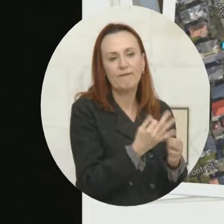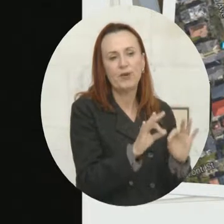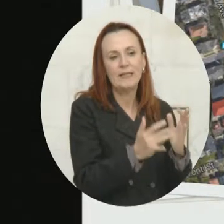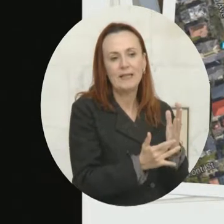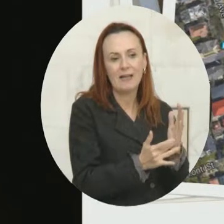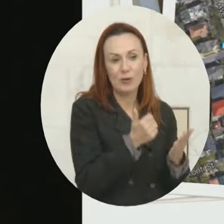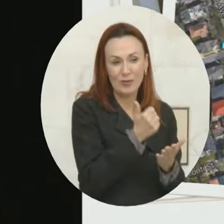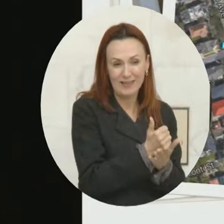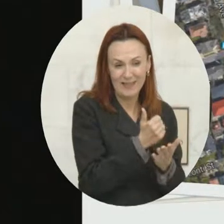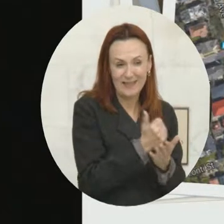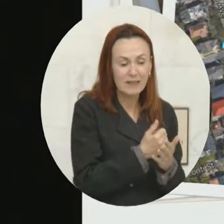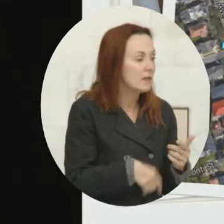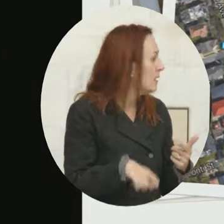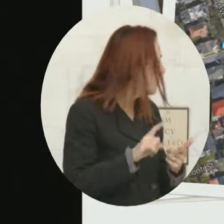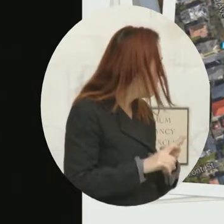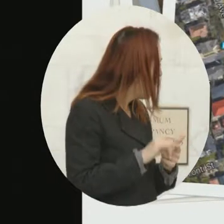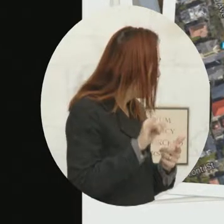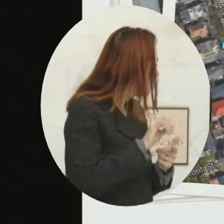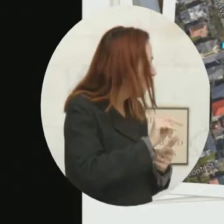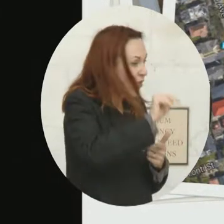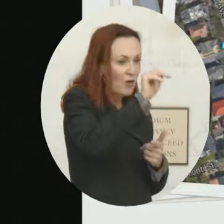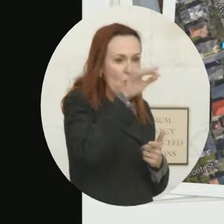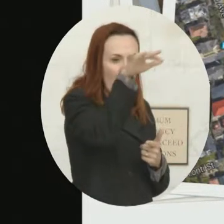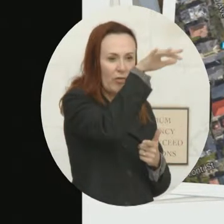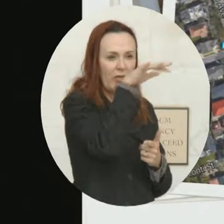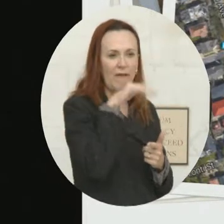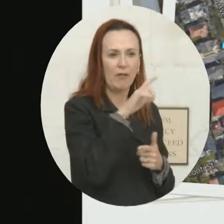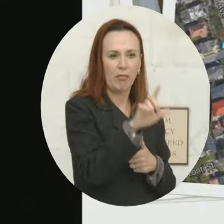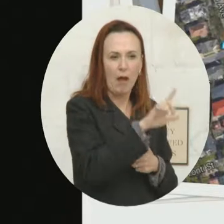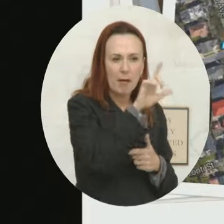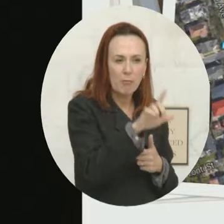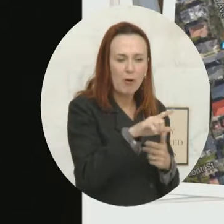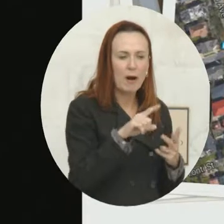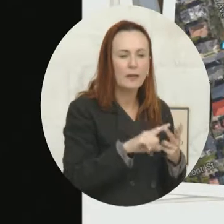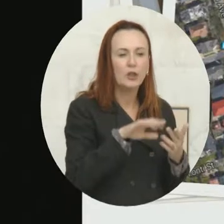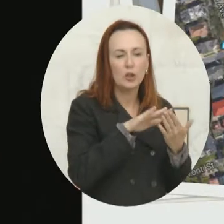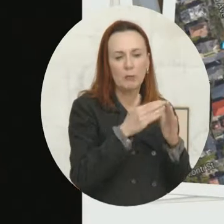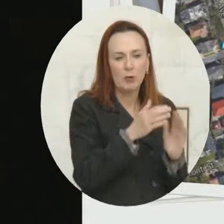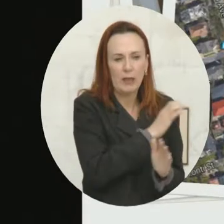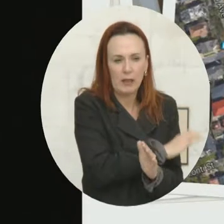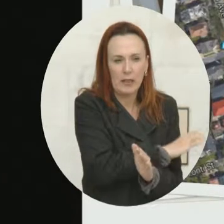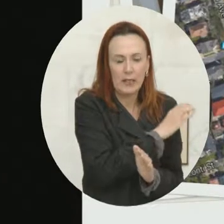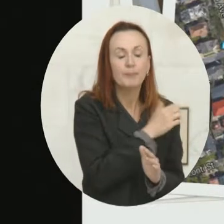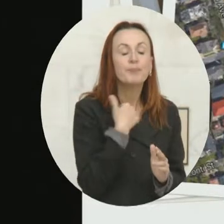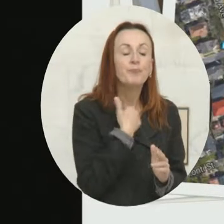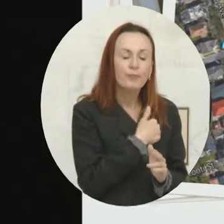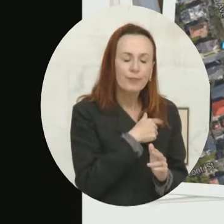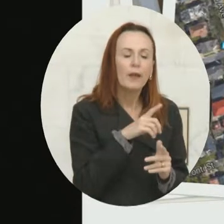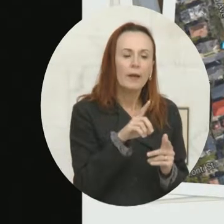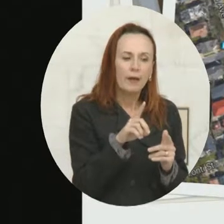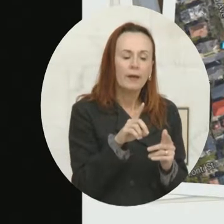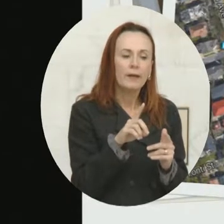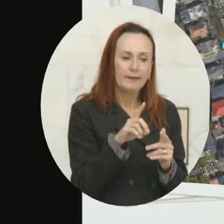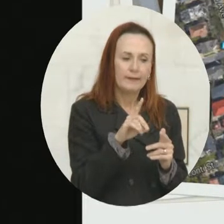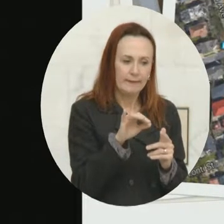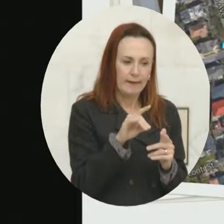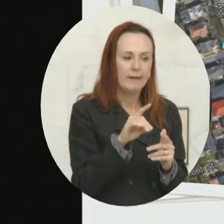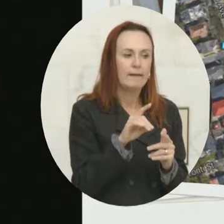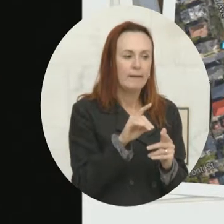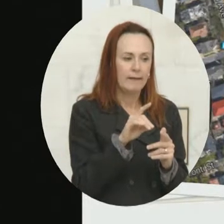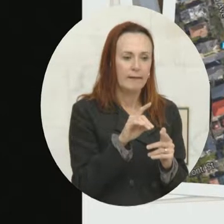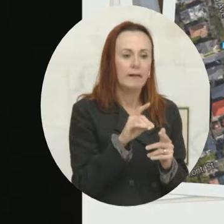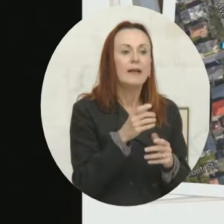You see to the north, you see that the buildings, there's a library and a community clinic, we actually helped secure